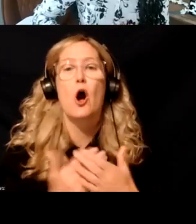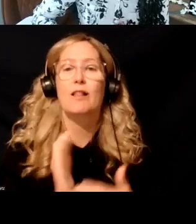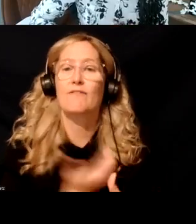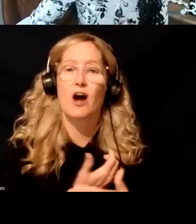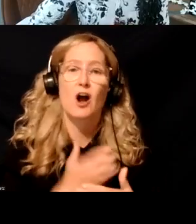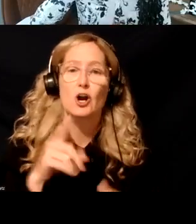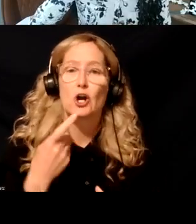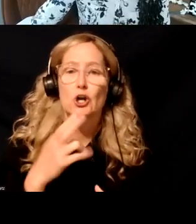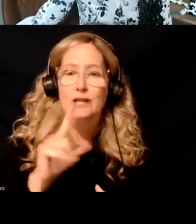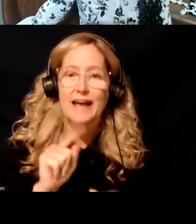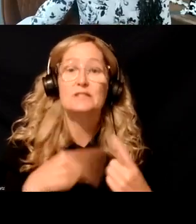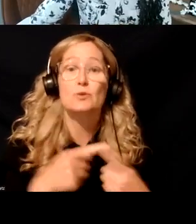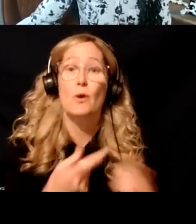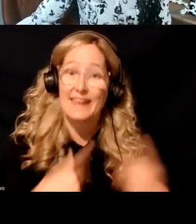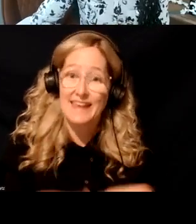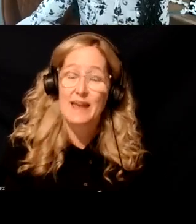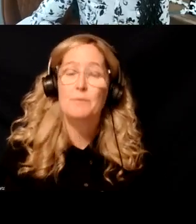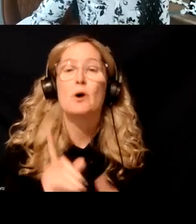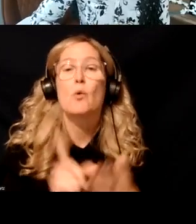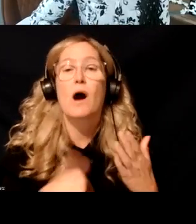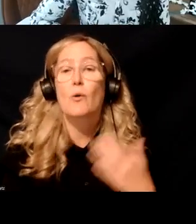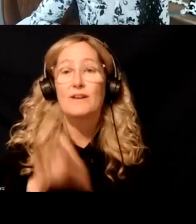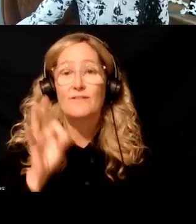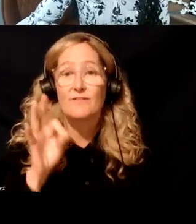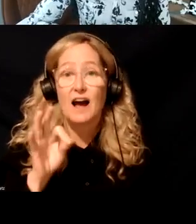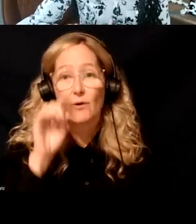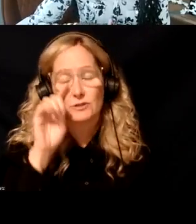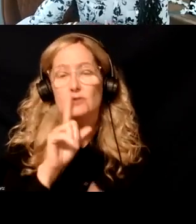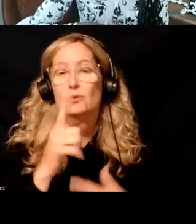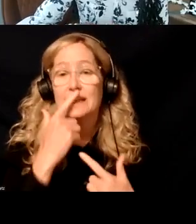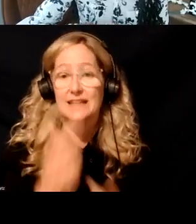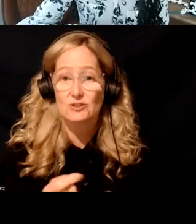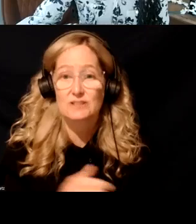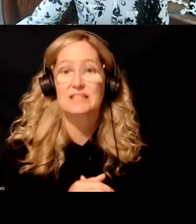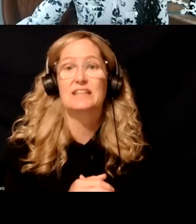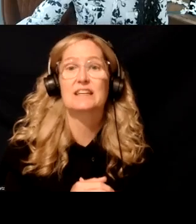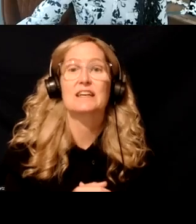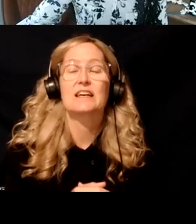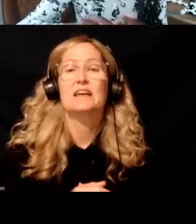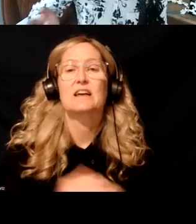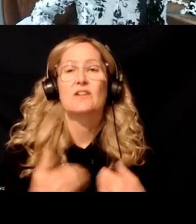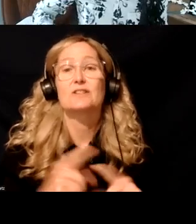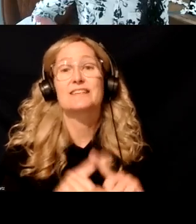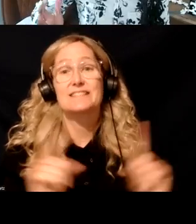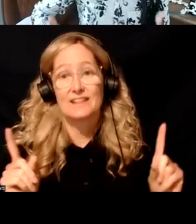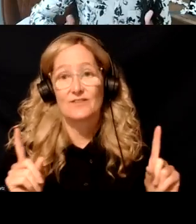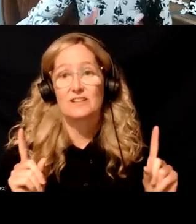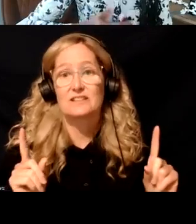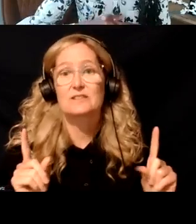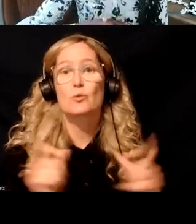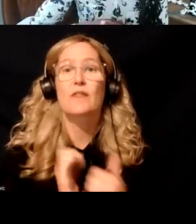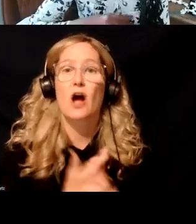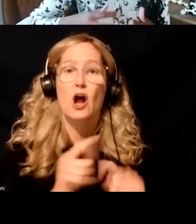guests when, when, they came in, what, what we found, which we thought was very interesting was that there was a different, um, in our